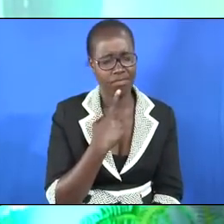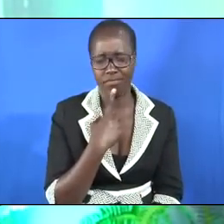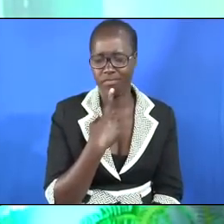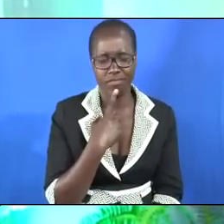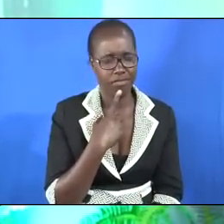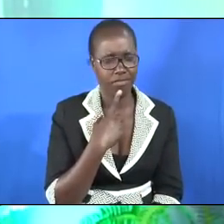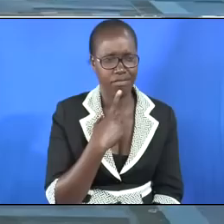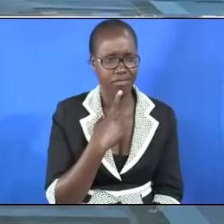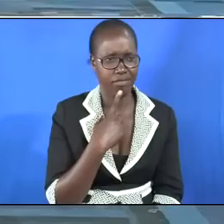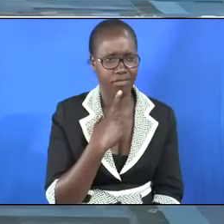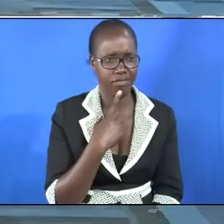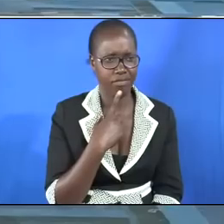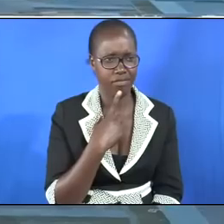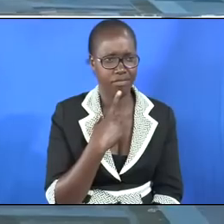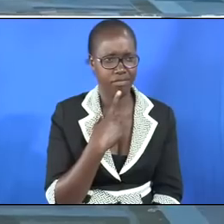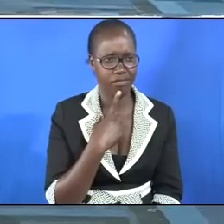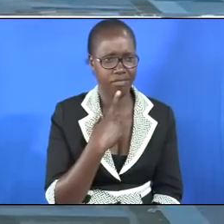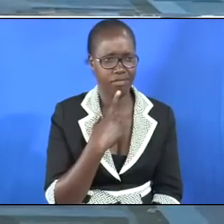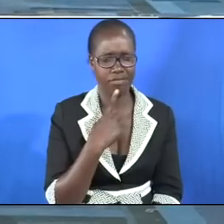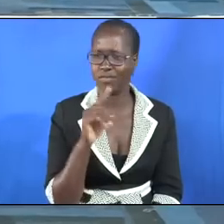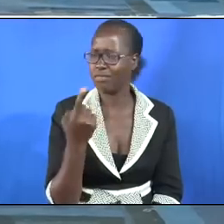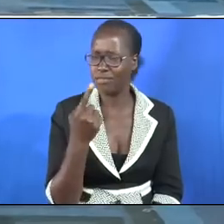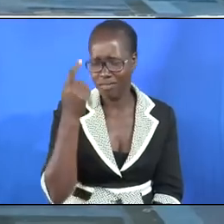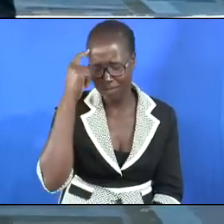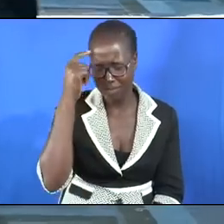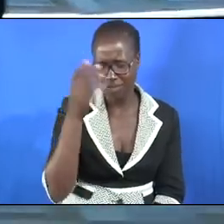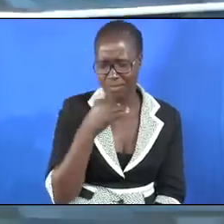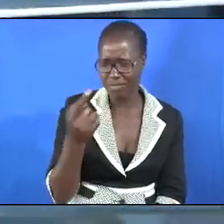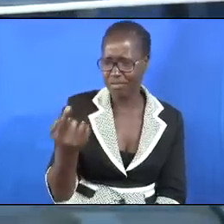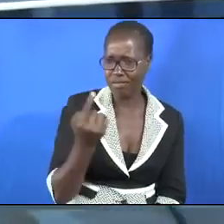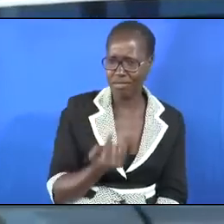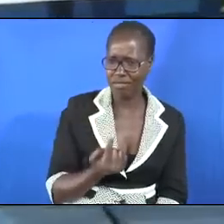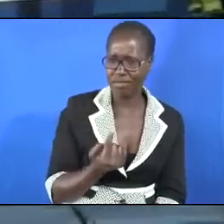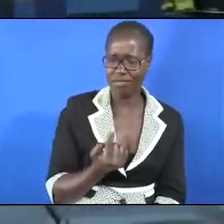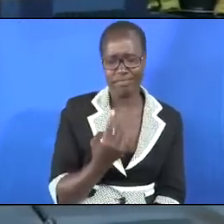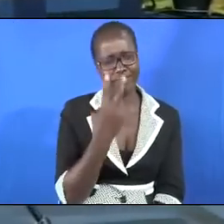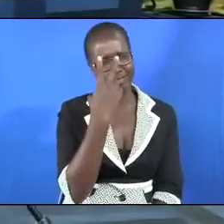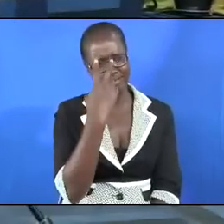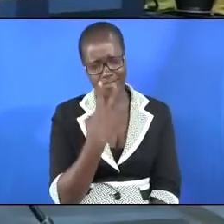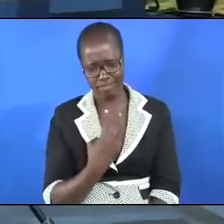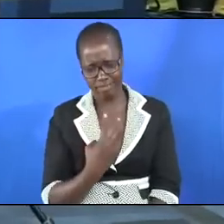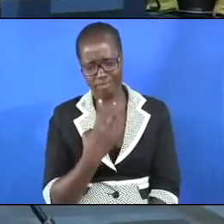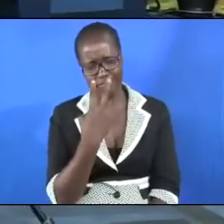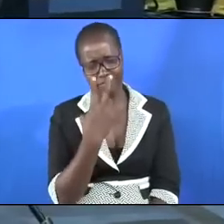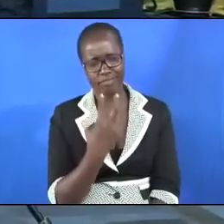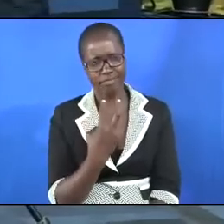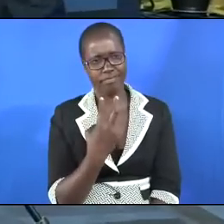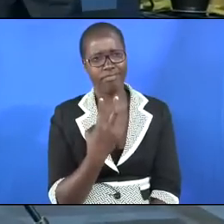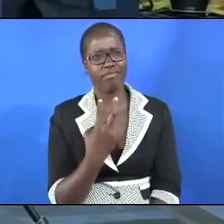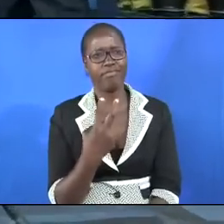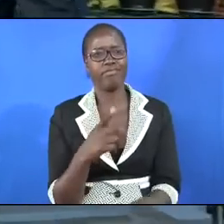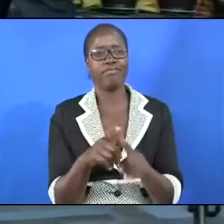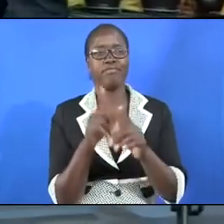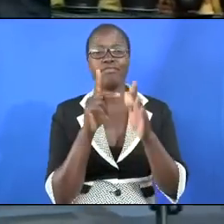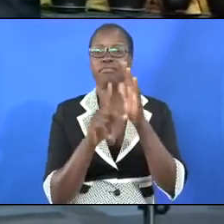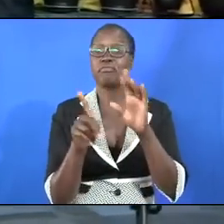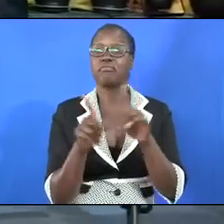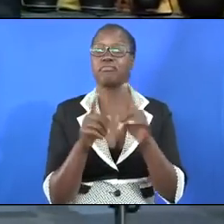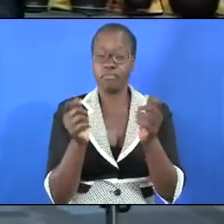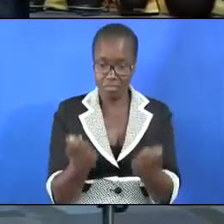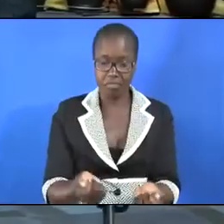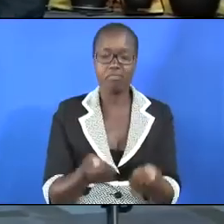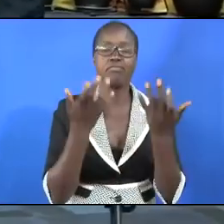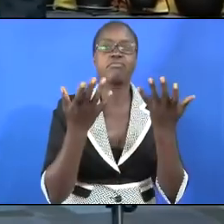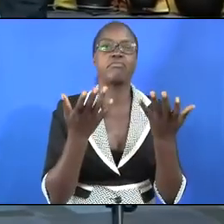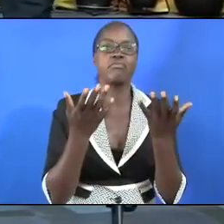no first I thought this man will come out and as a prophet you know like the magicians would do you know